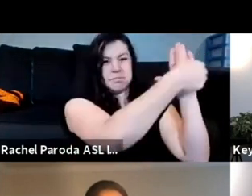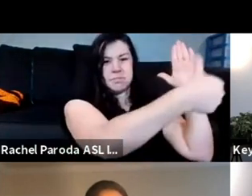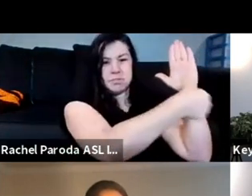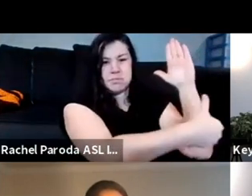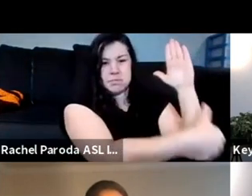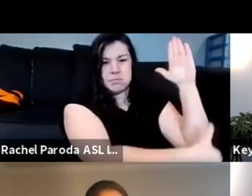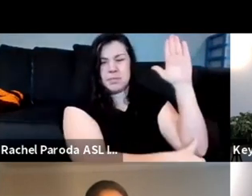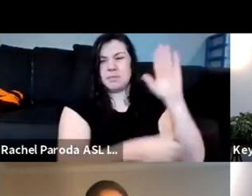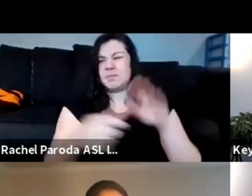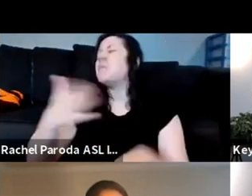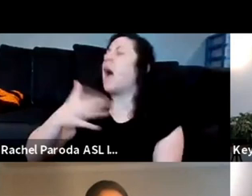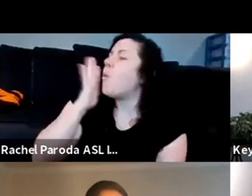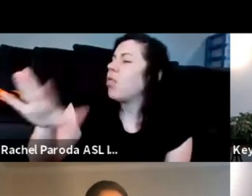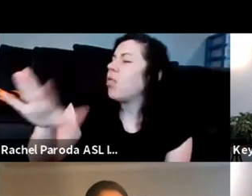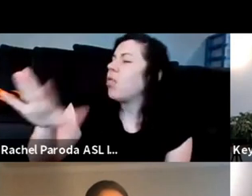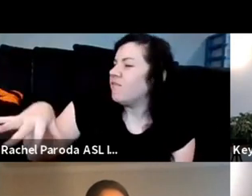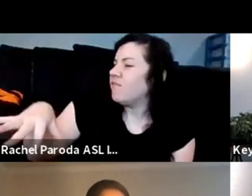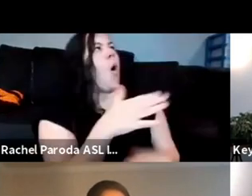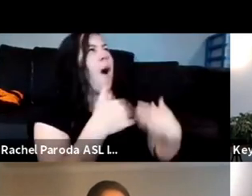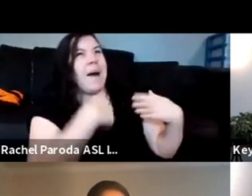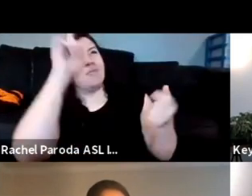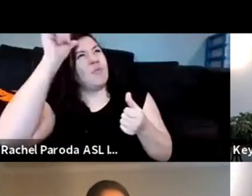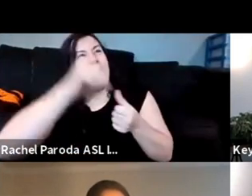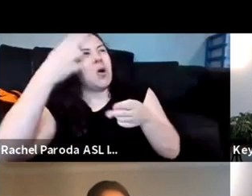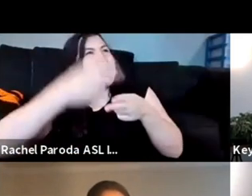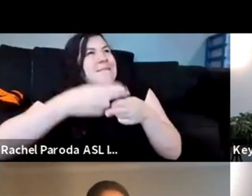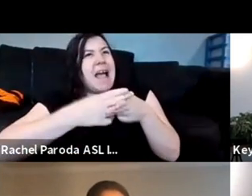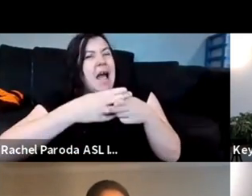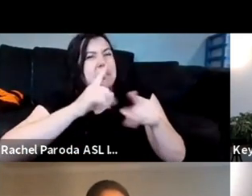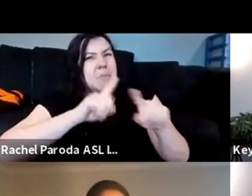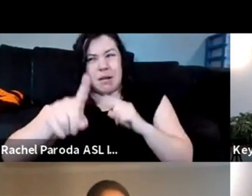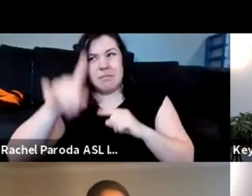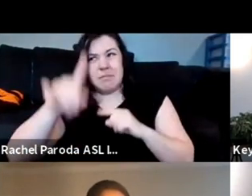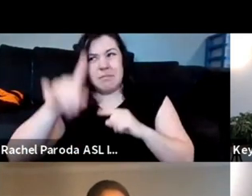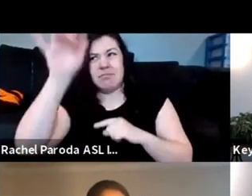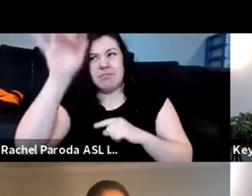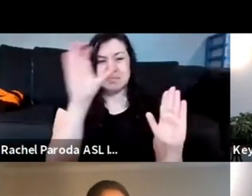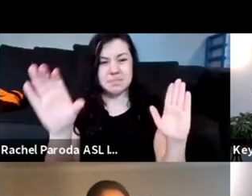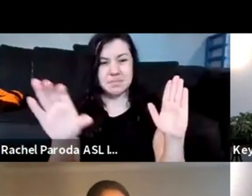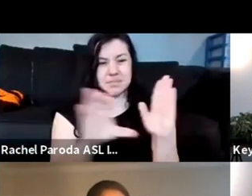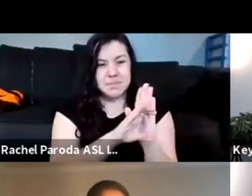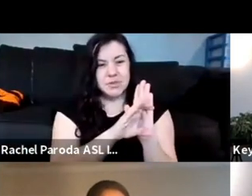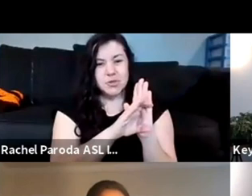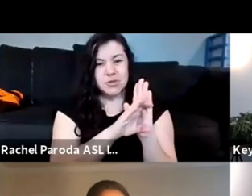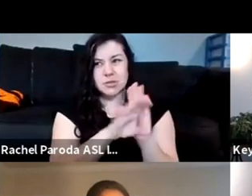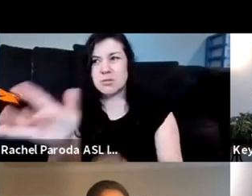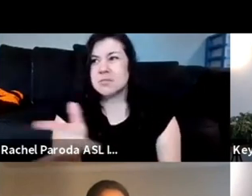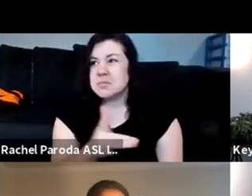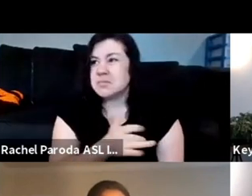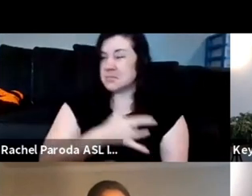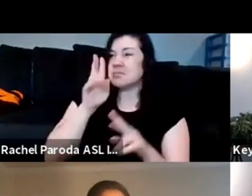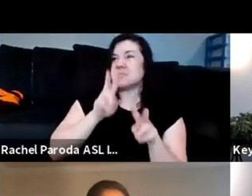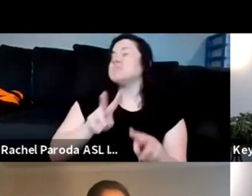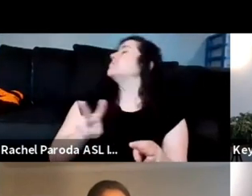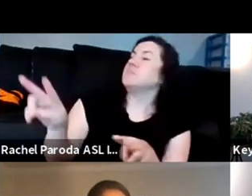i'll find it thank you um but just thinking about the works that we then uh speak to that can also